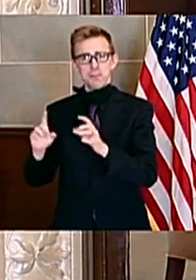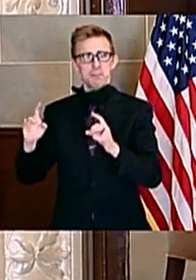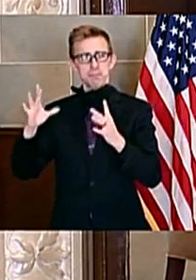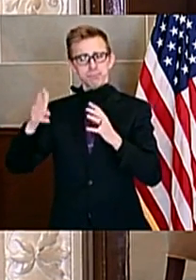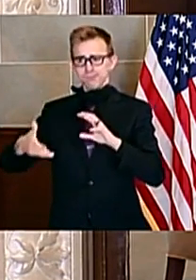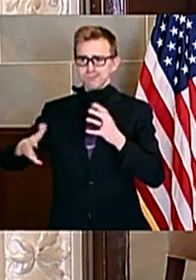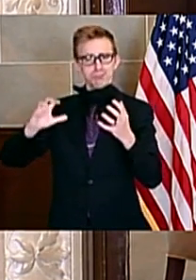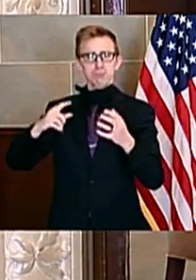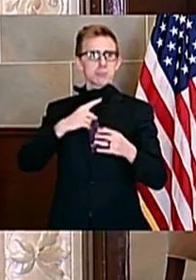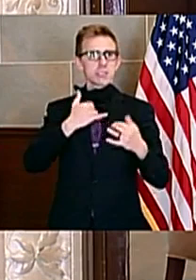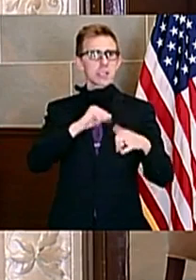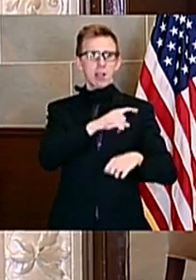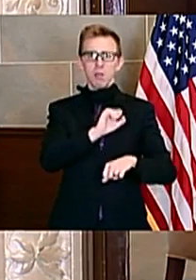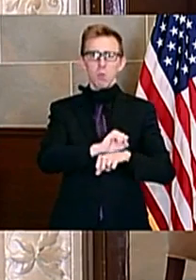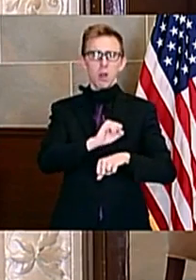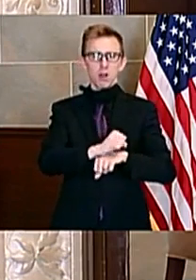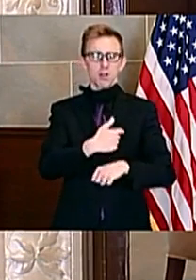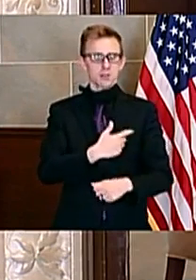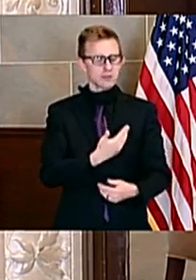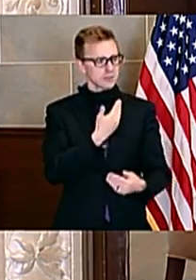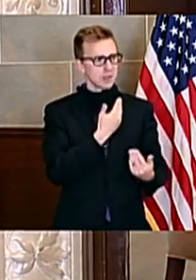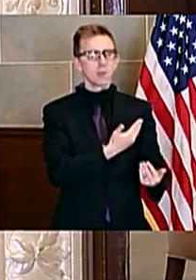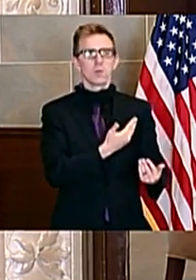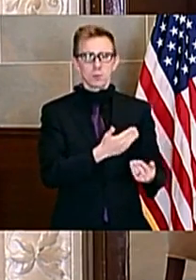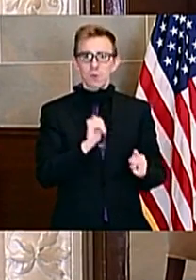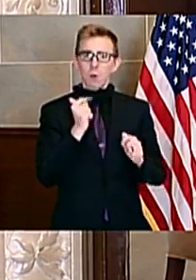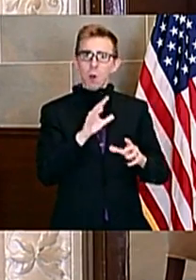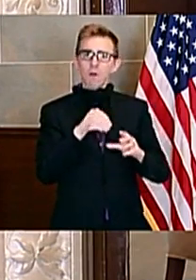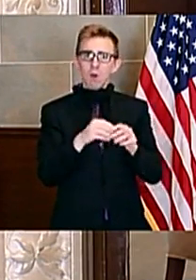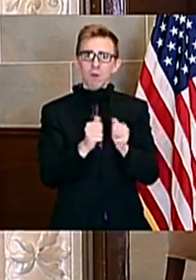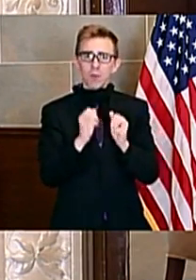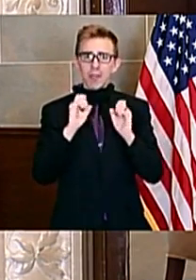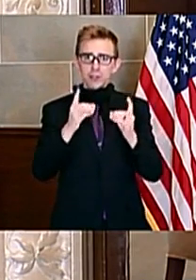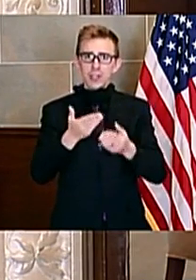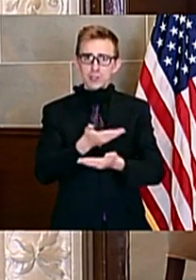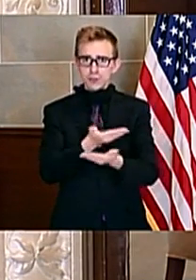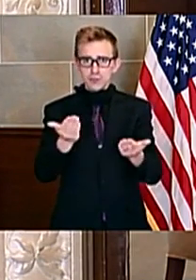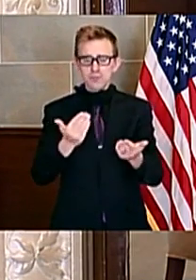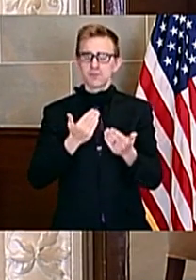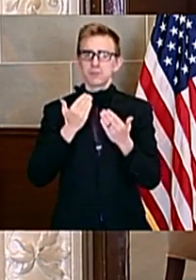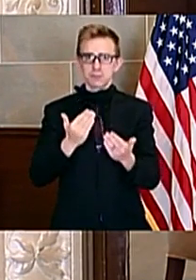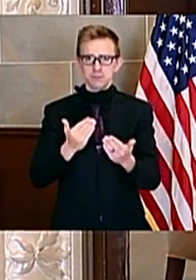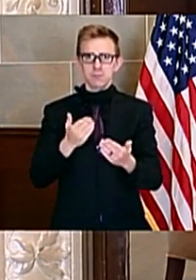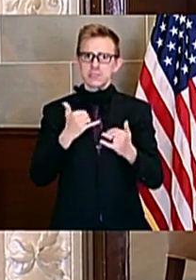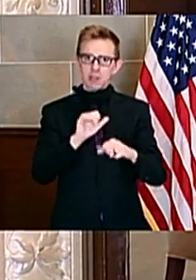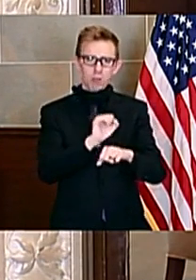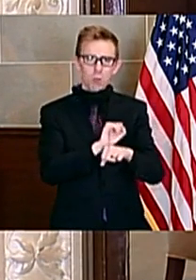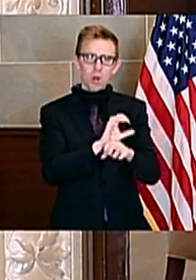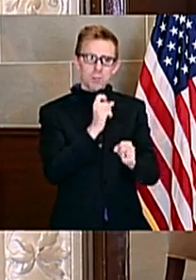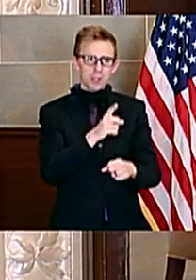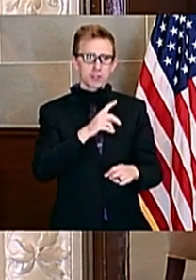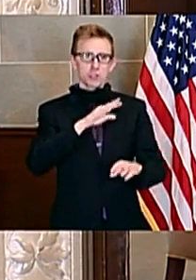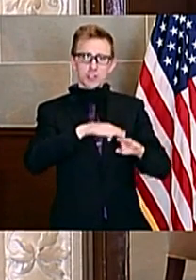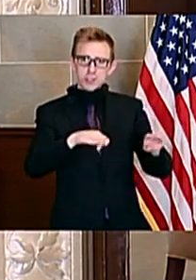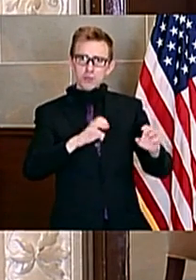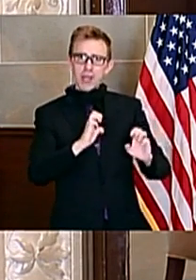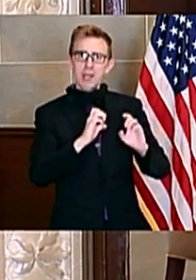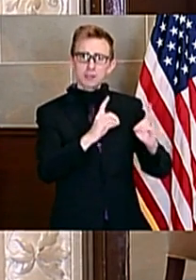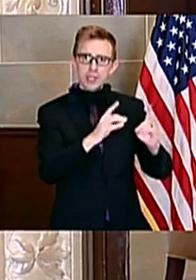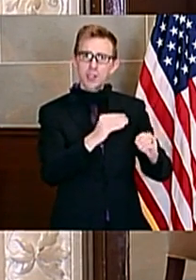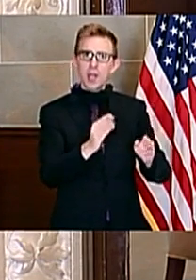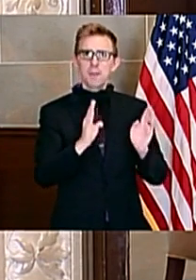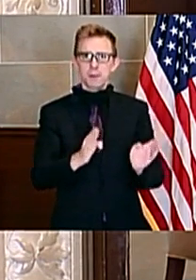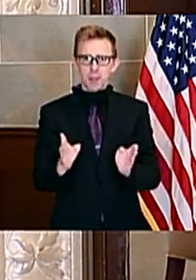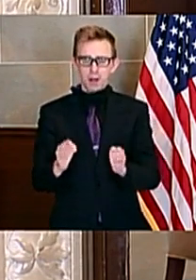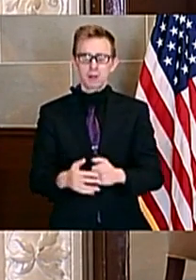I want to thank the education, everybody involved in the education, to keep going what they've been able to educate those kids and being prepared. And also on a